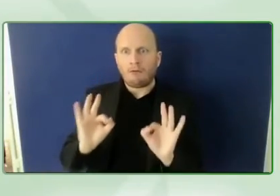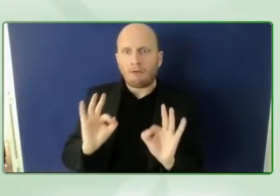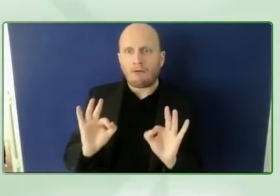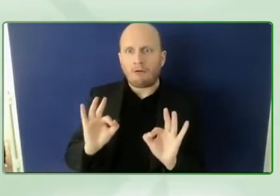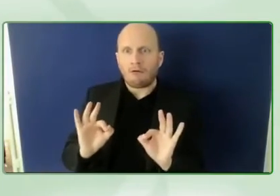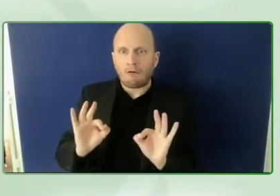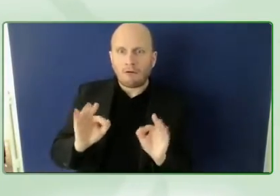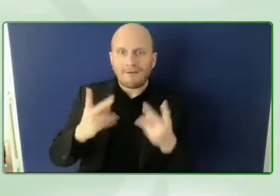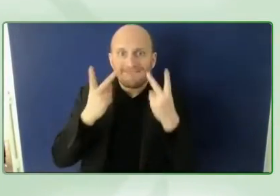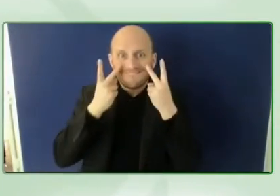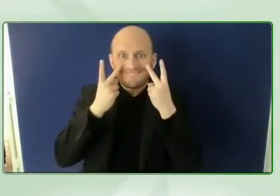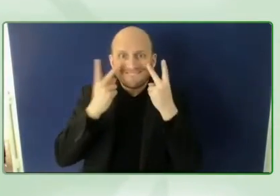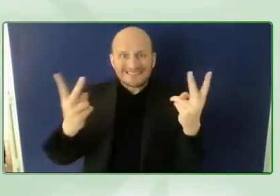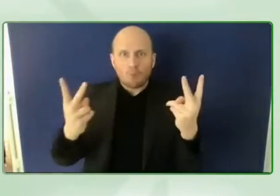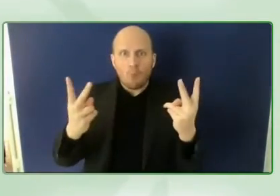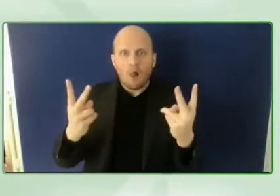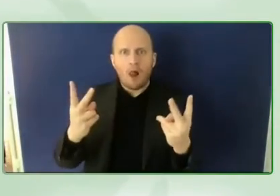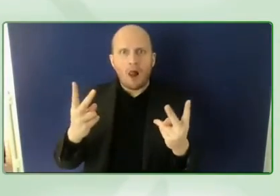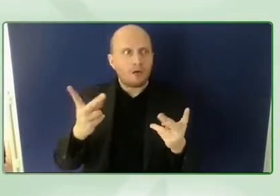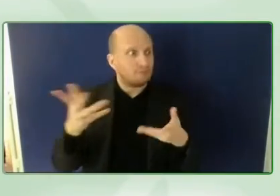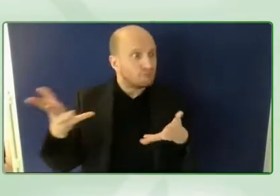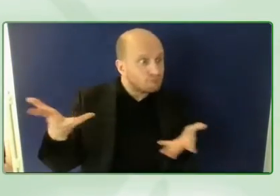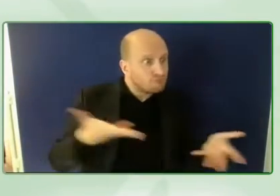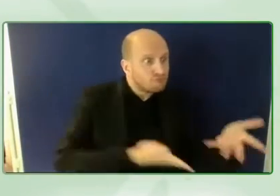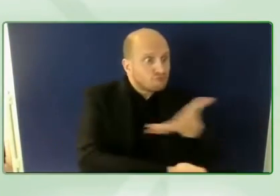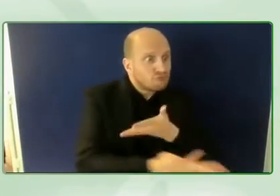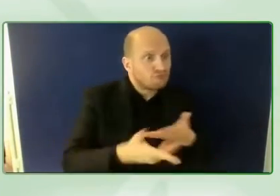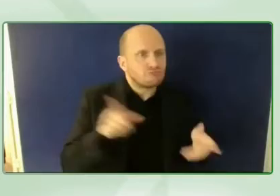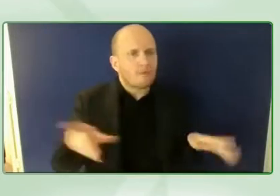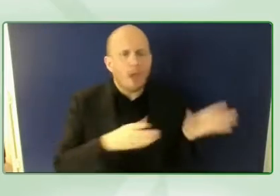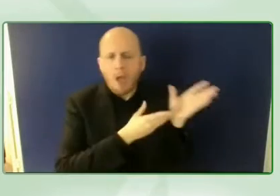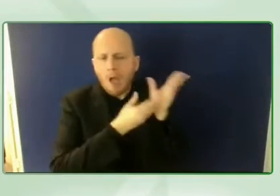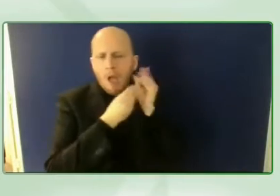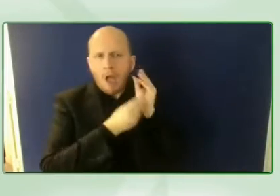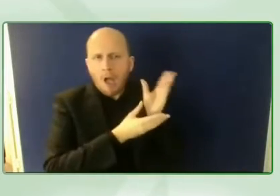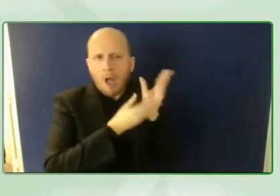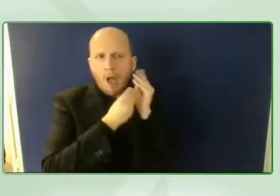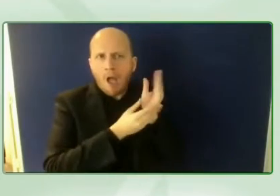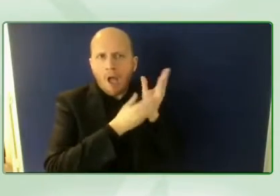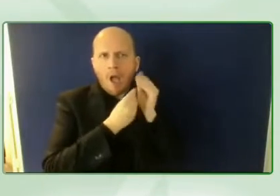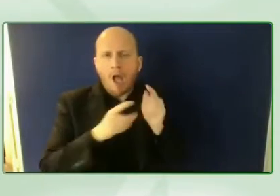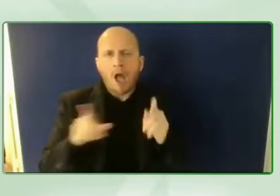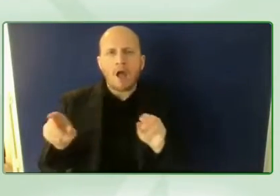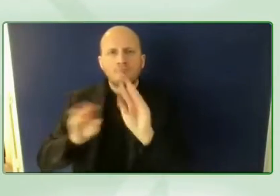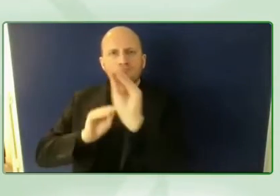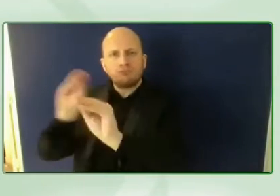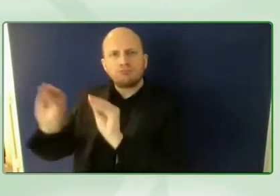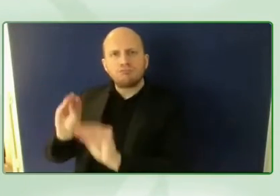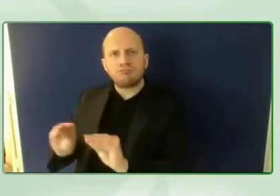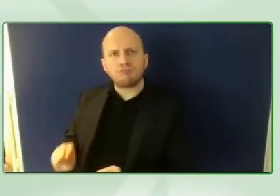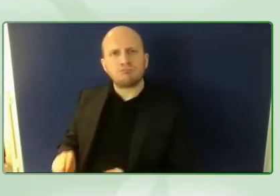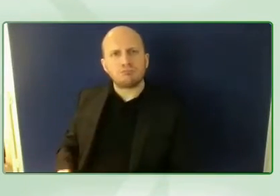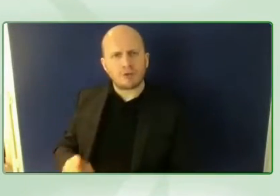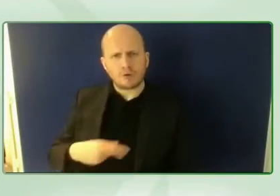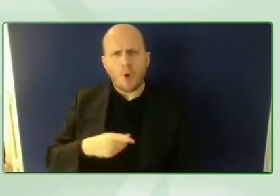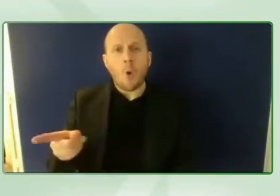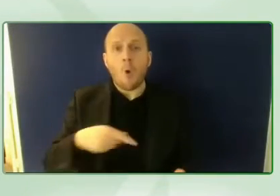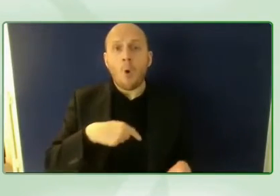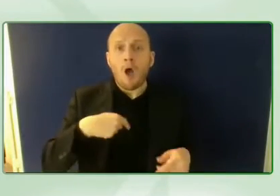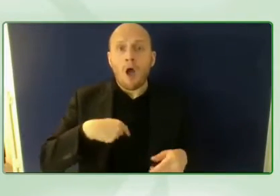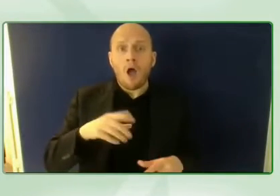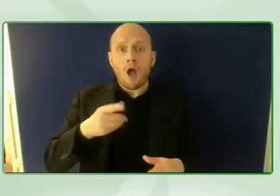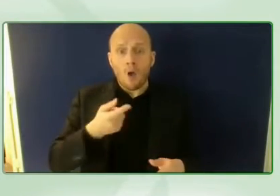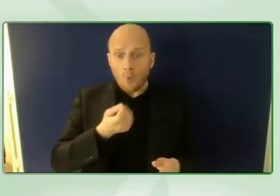representations of what we're talking about so at the end of the fireside talk we'll we'll pan over to her and she'll uh